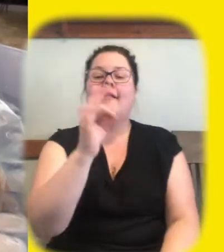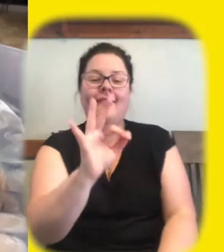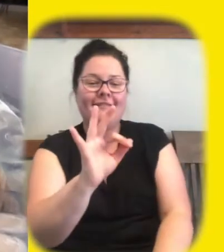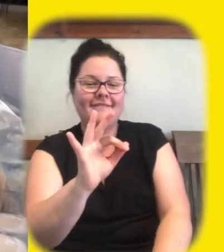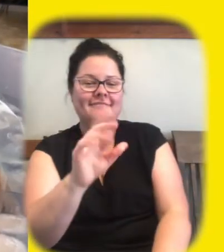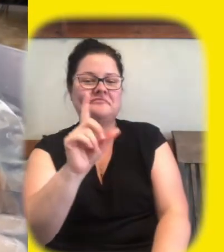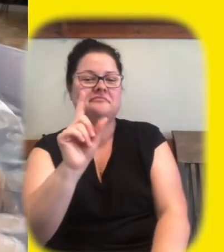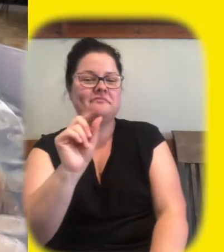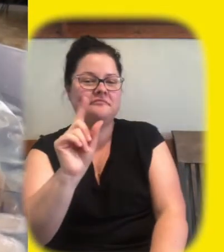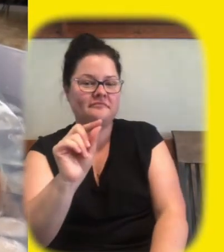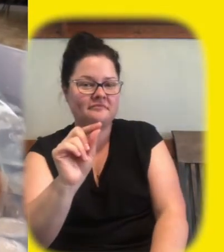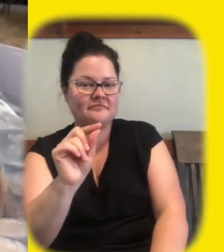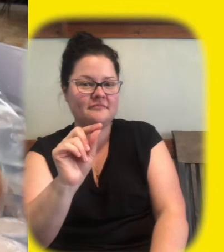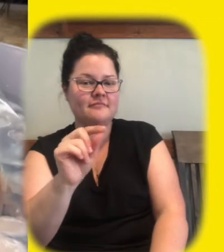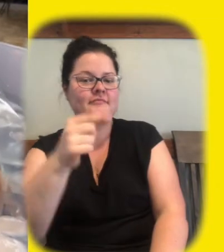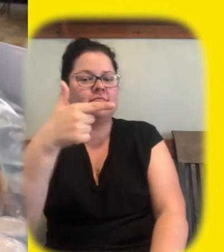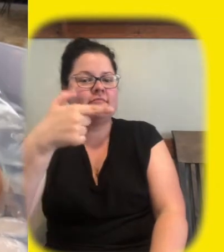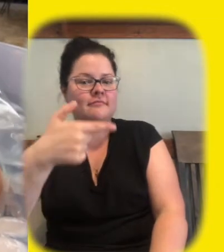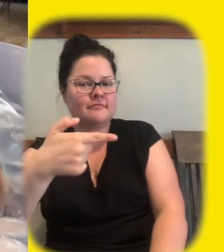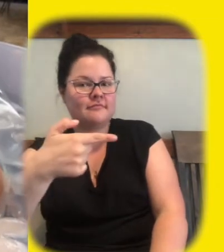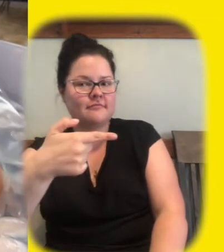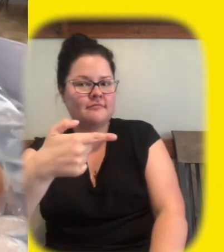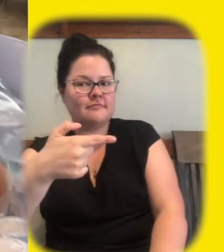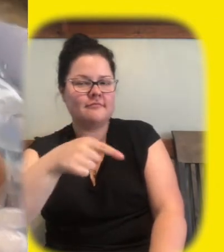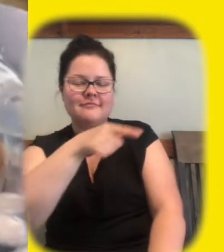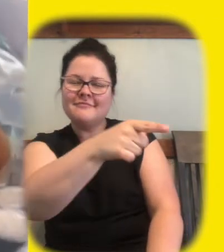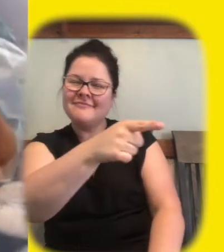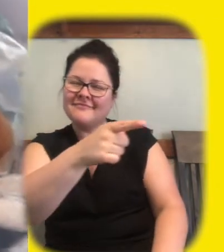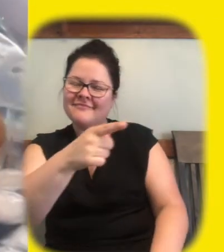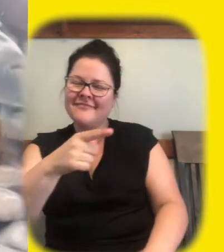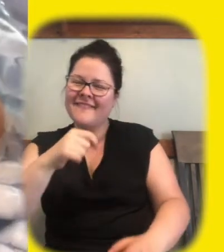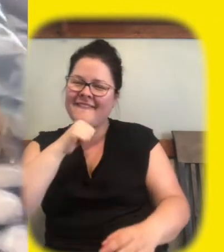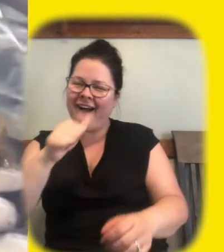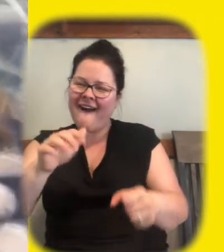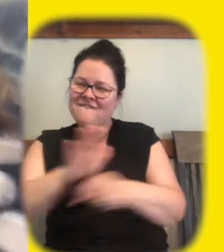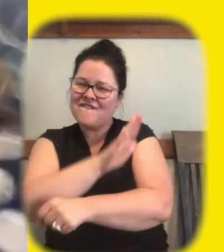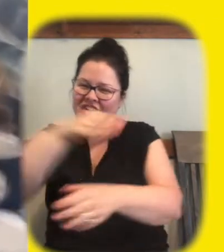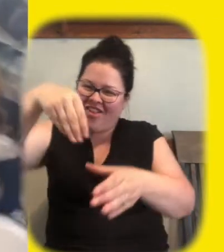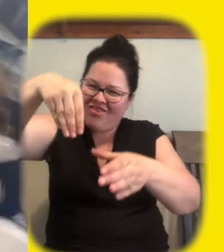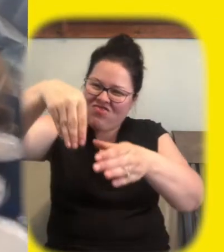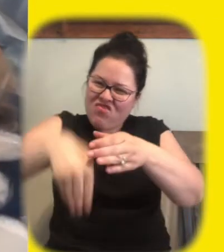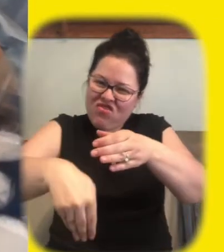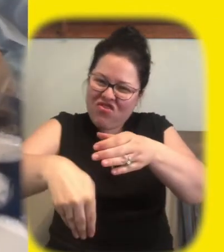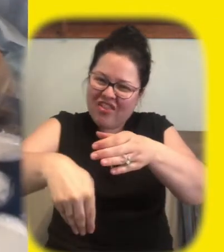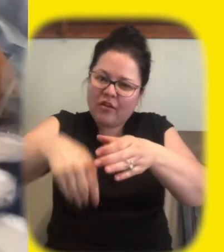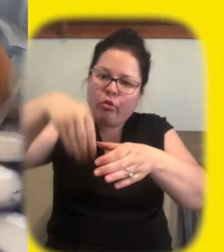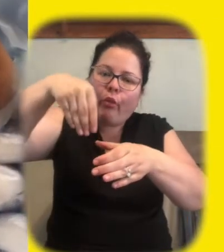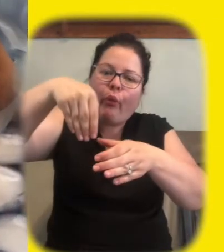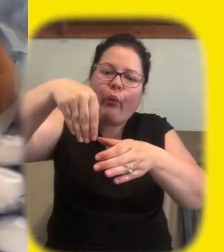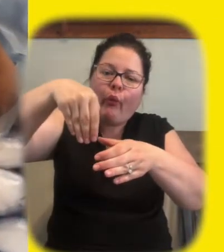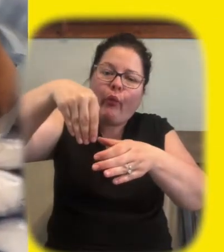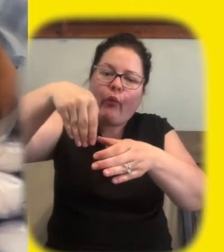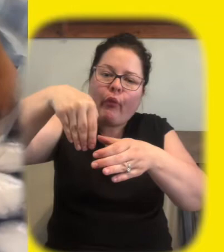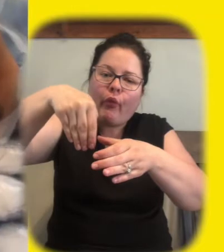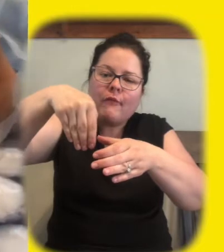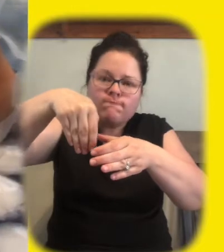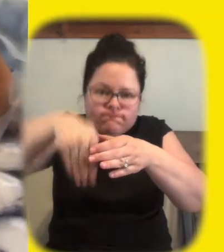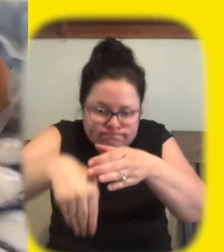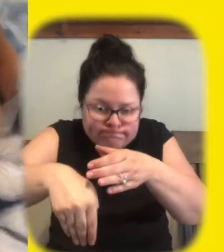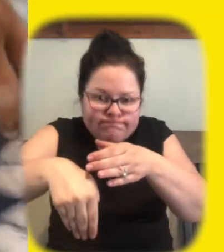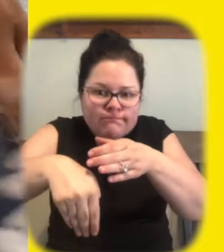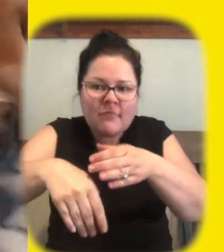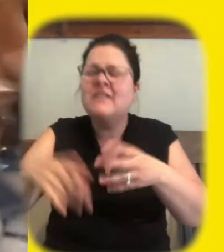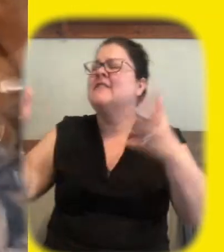19 20 but i noticed your hand isn't really all the way in i know